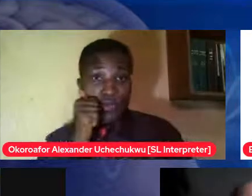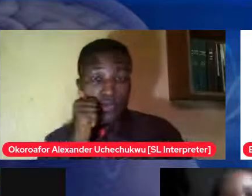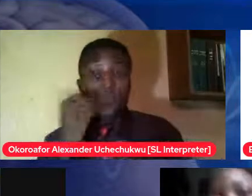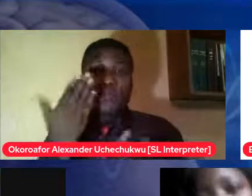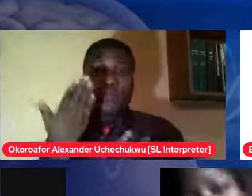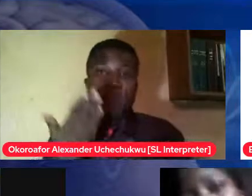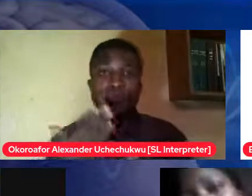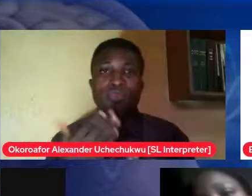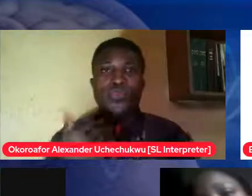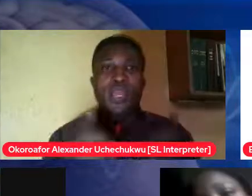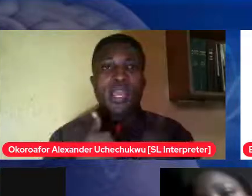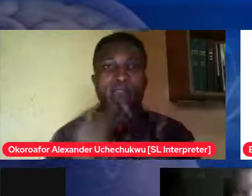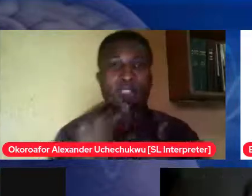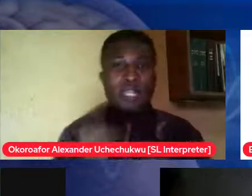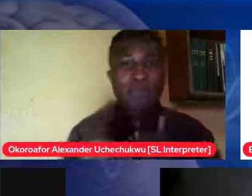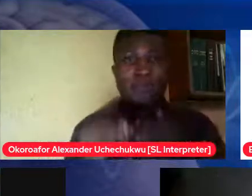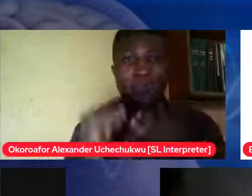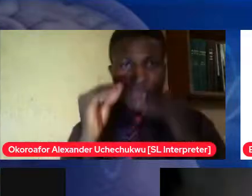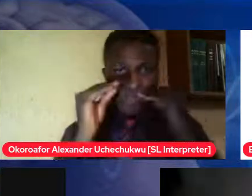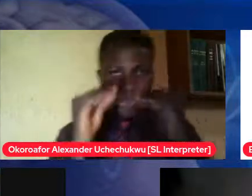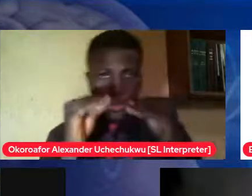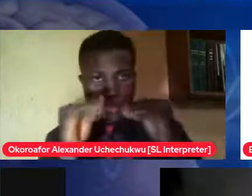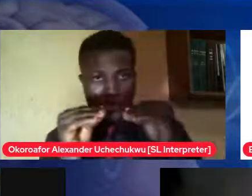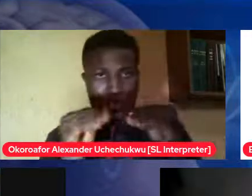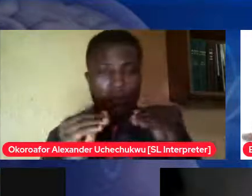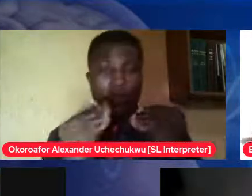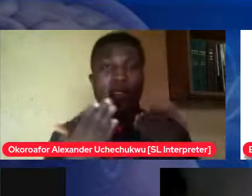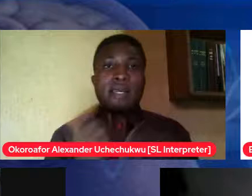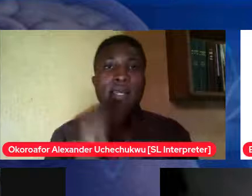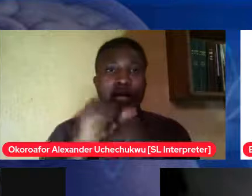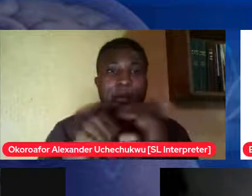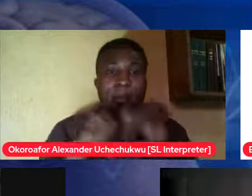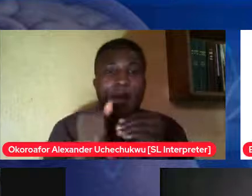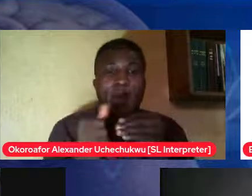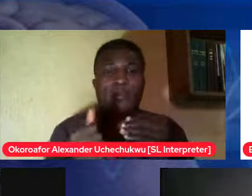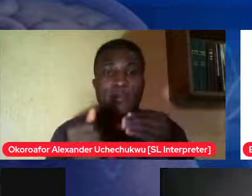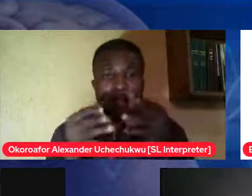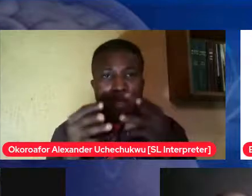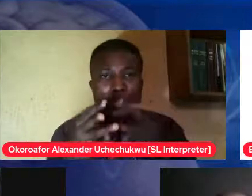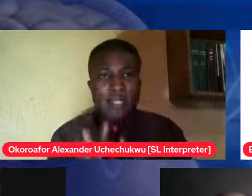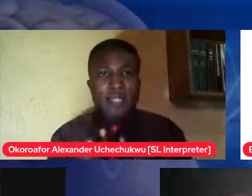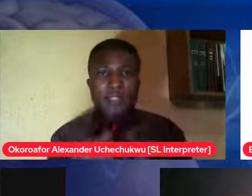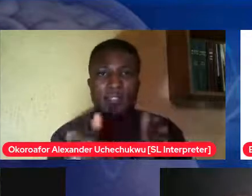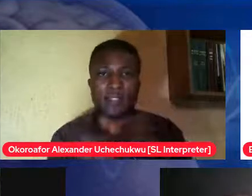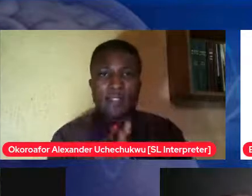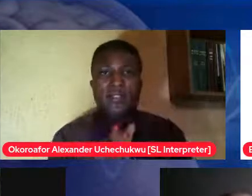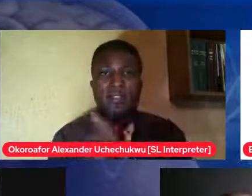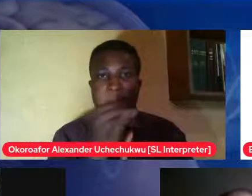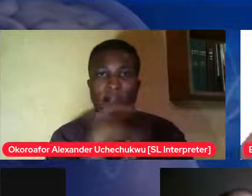structured you're deliberate about the structure of the lessons and presentations very important